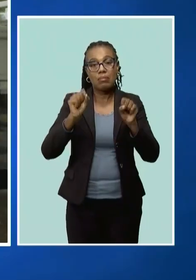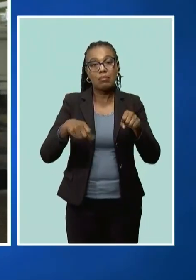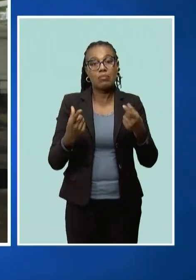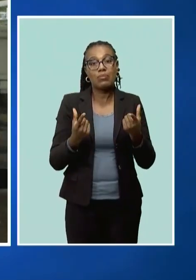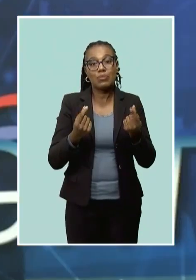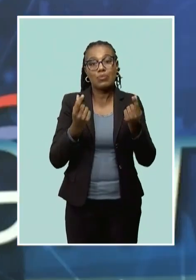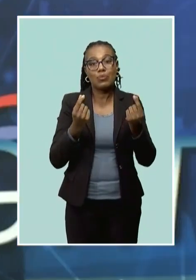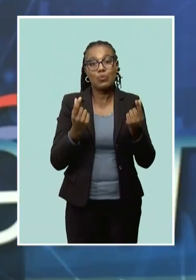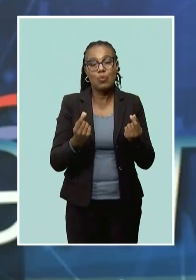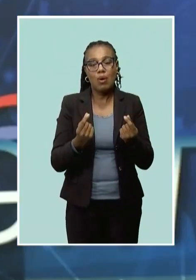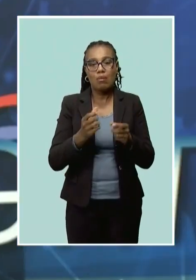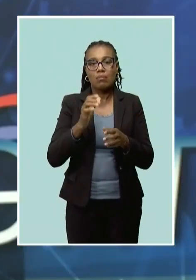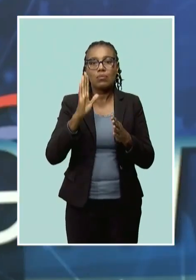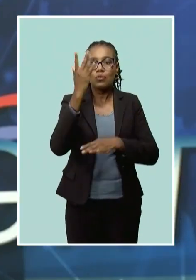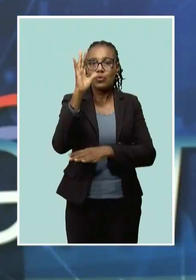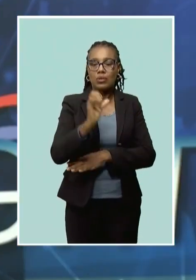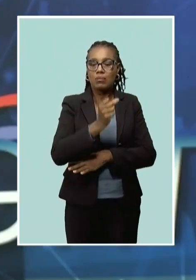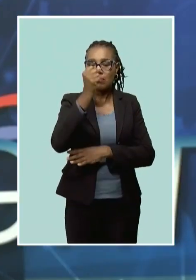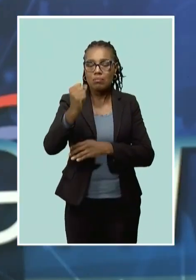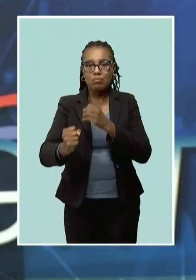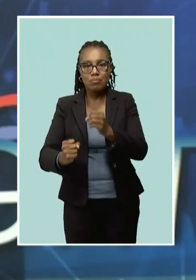student to plant a tree.